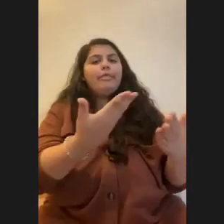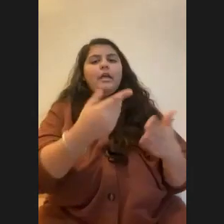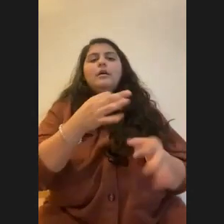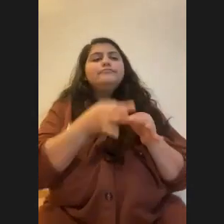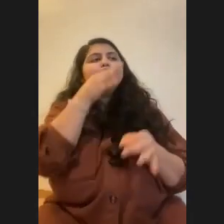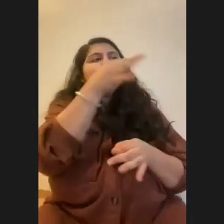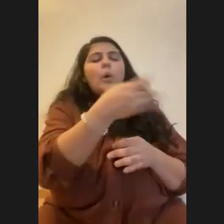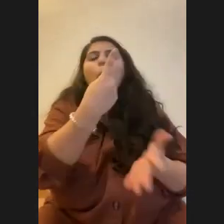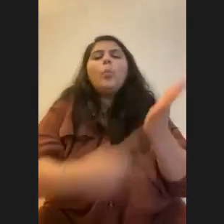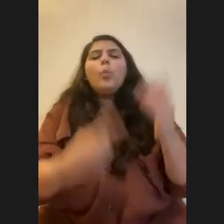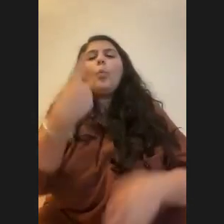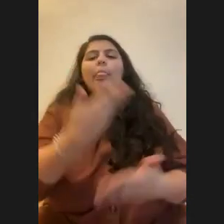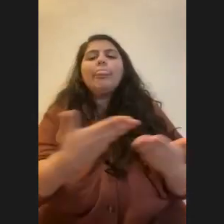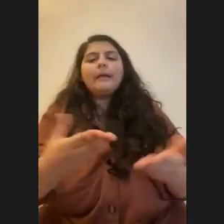do you tell them?